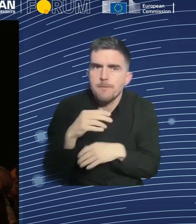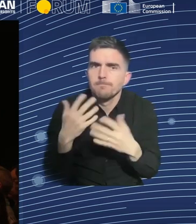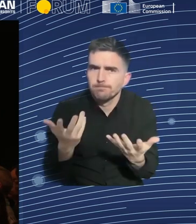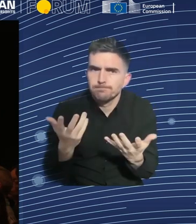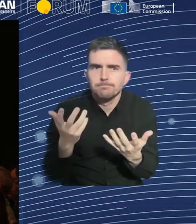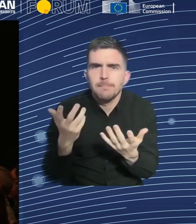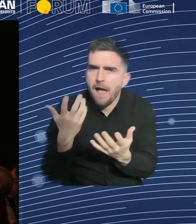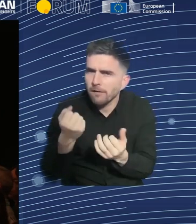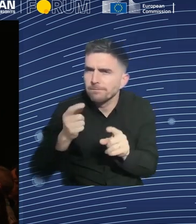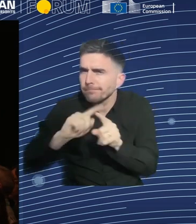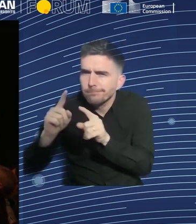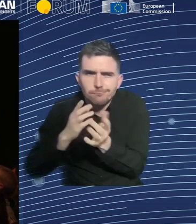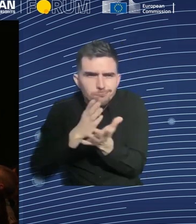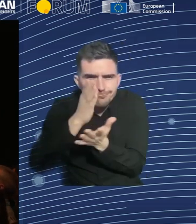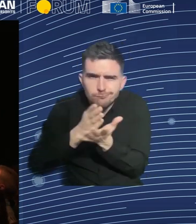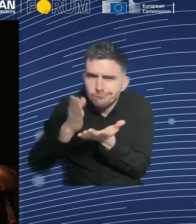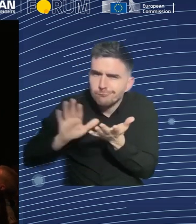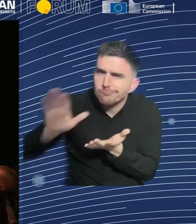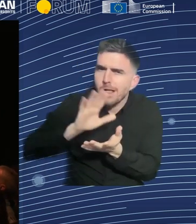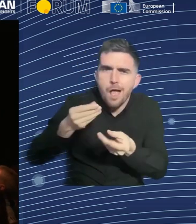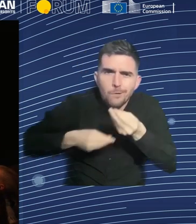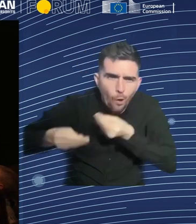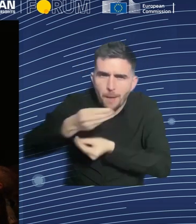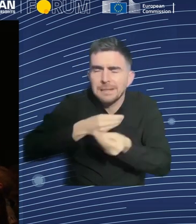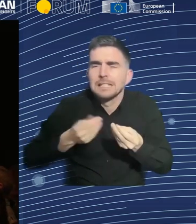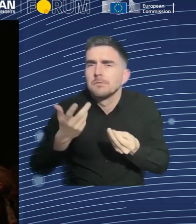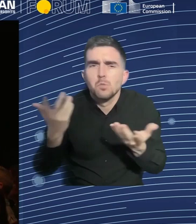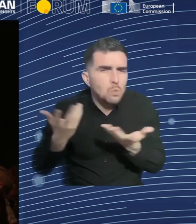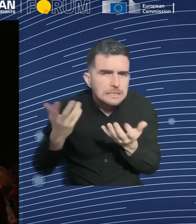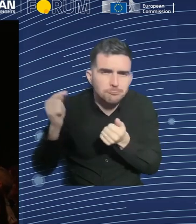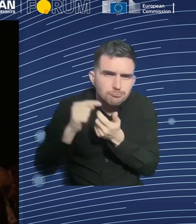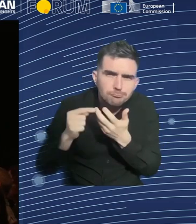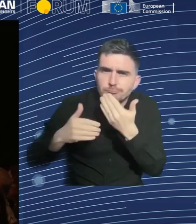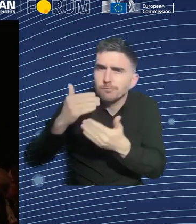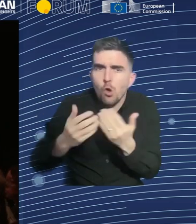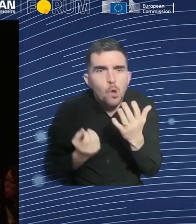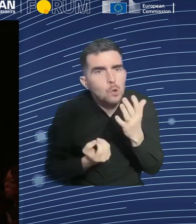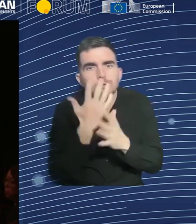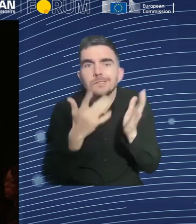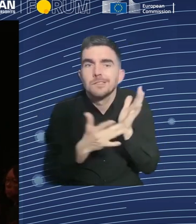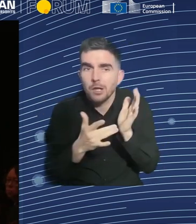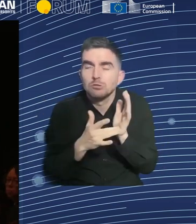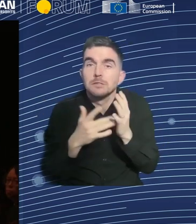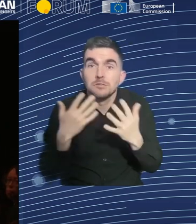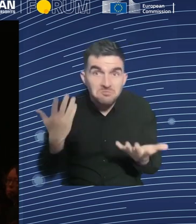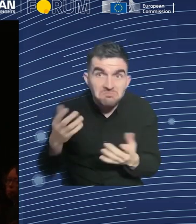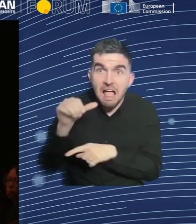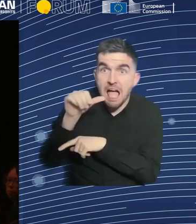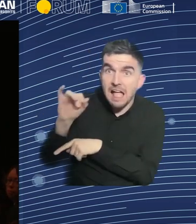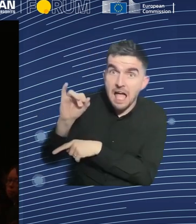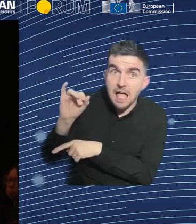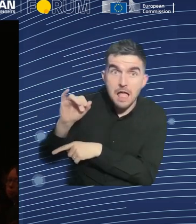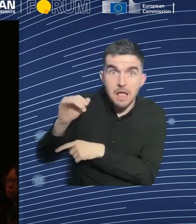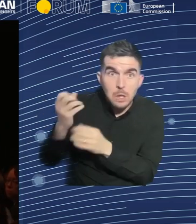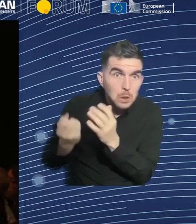artificial intelligence. And Professor Russell, you're referring to it. What do we actually, how do we make sure that we